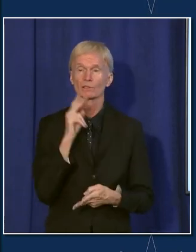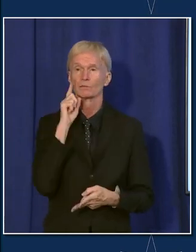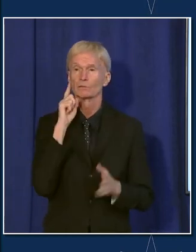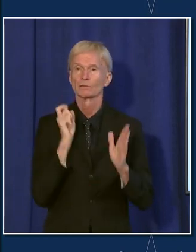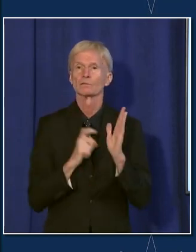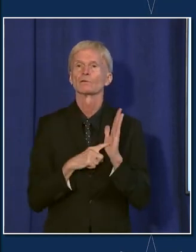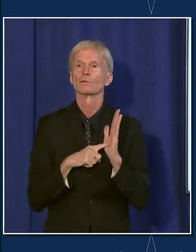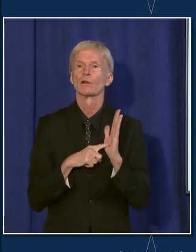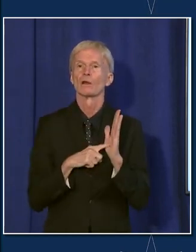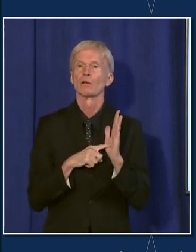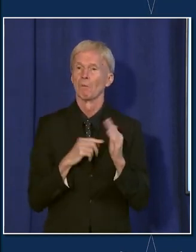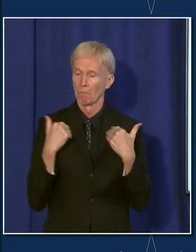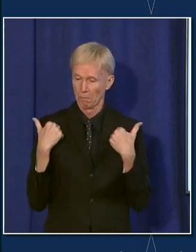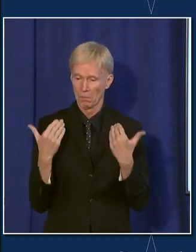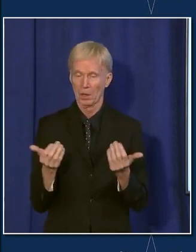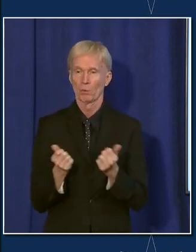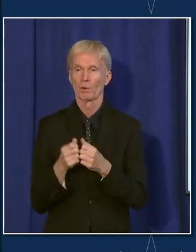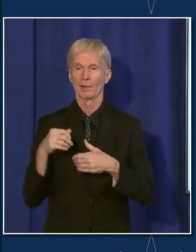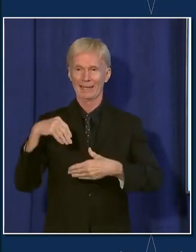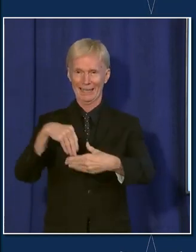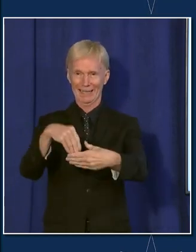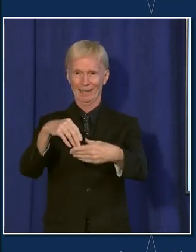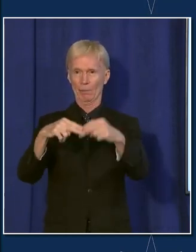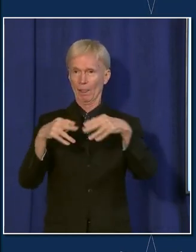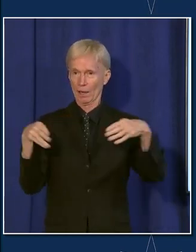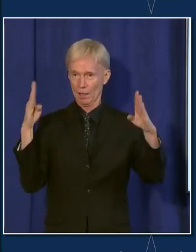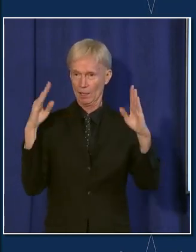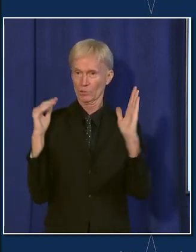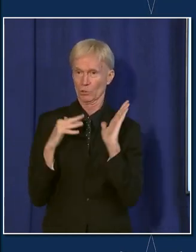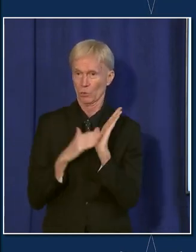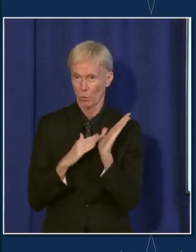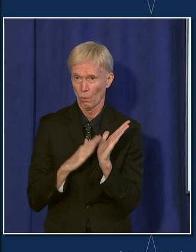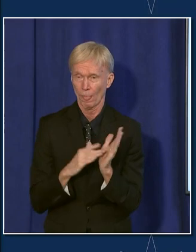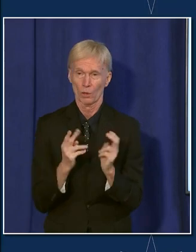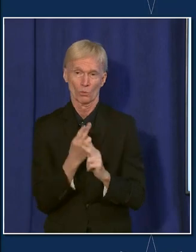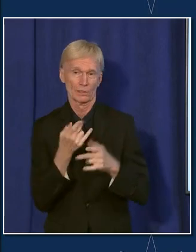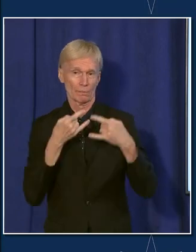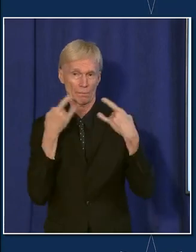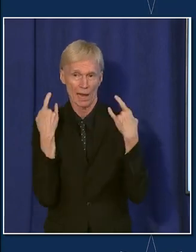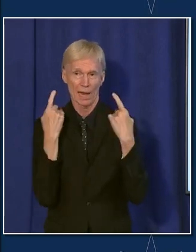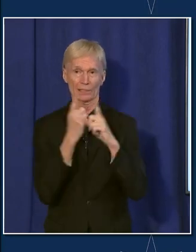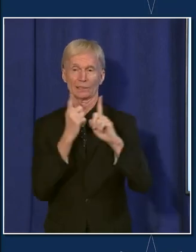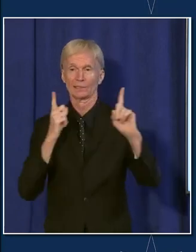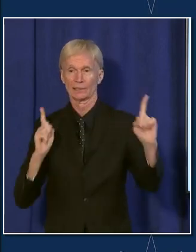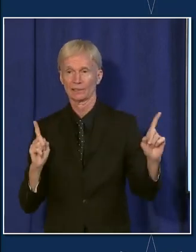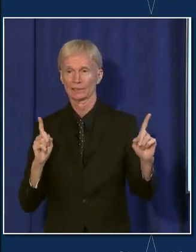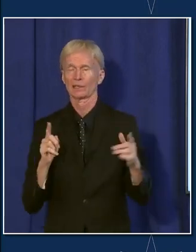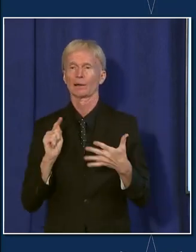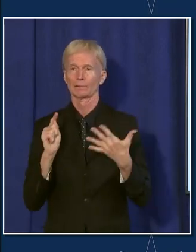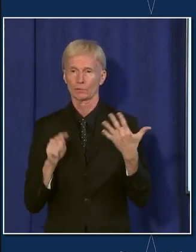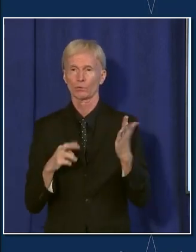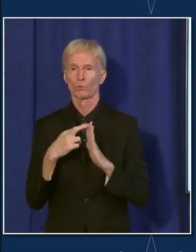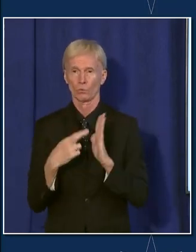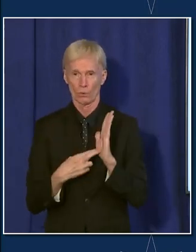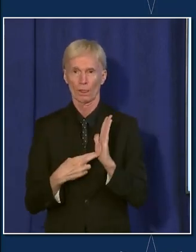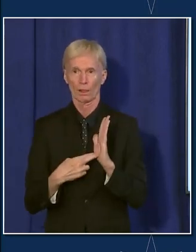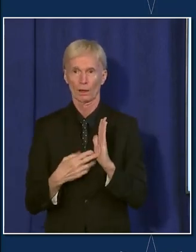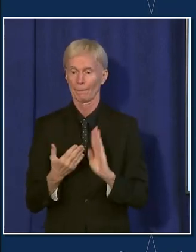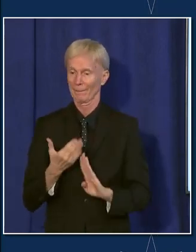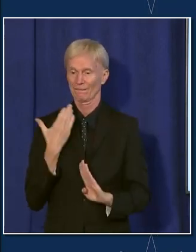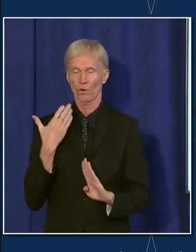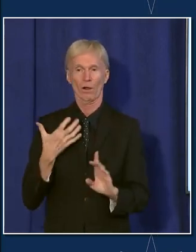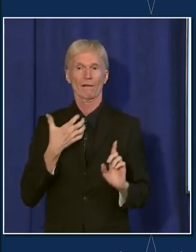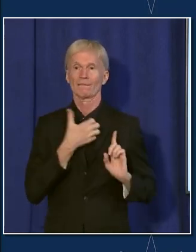when places moved ahead with in-person school with mitigation, with masks, with distancing, with these things in place, even before a vaccine